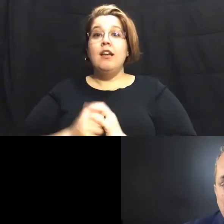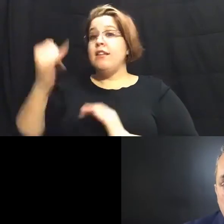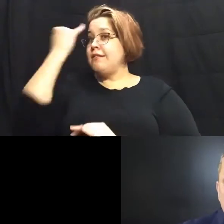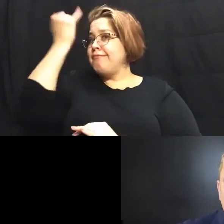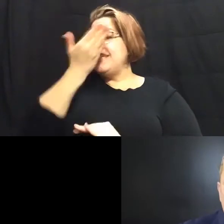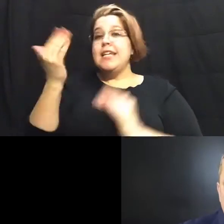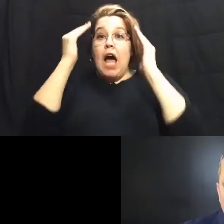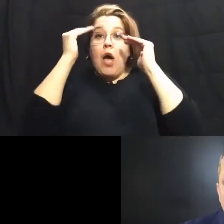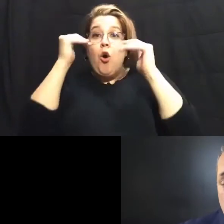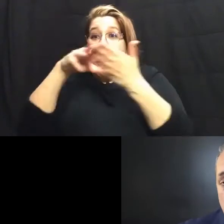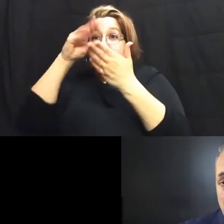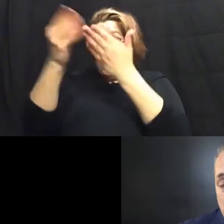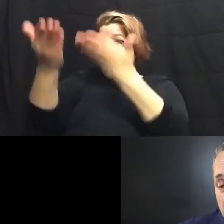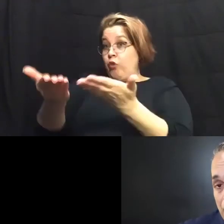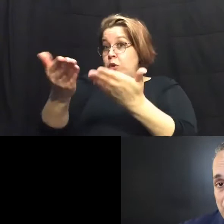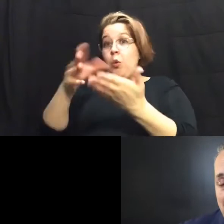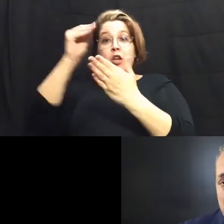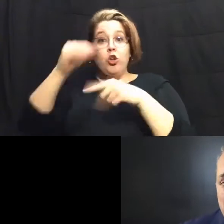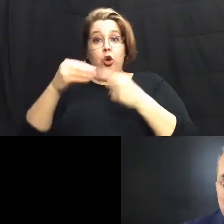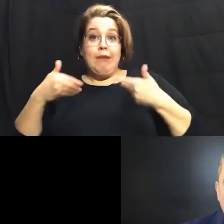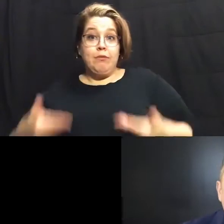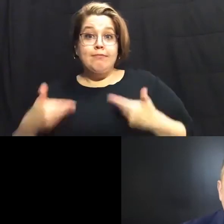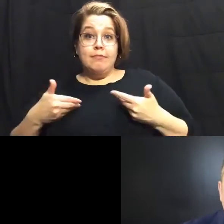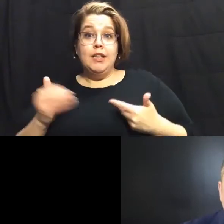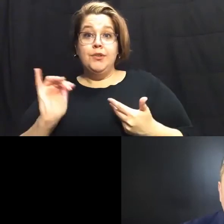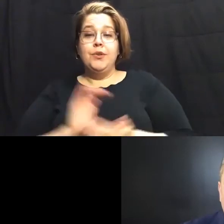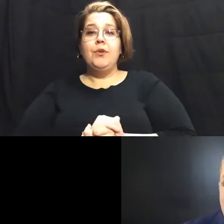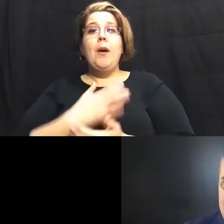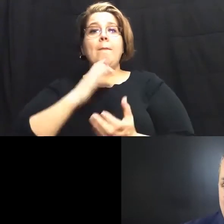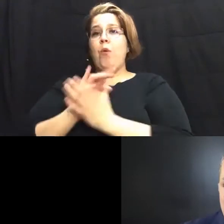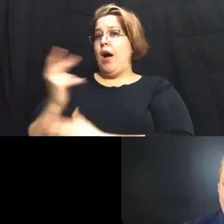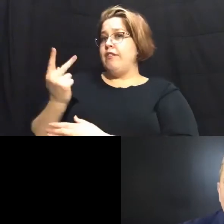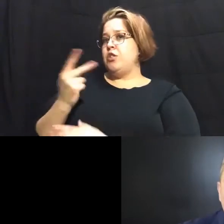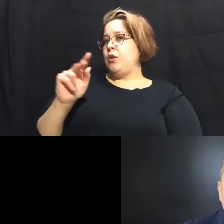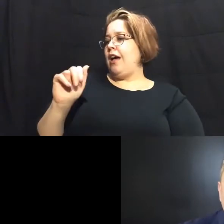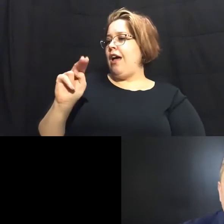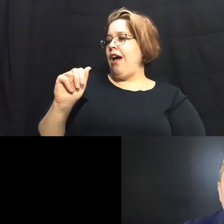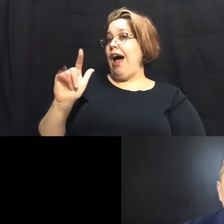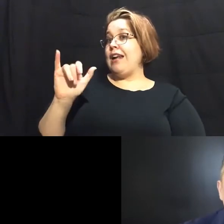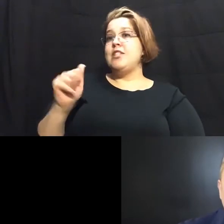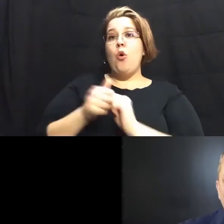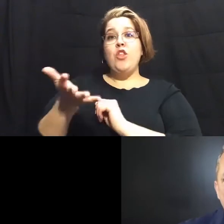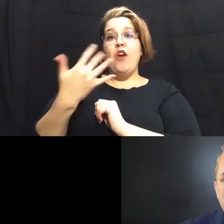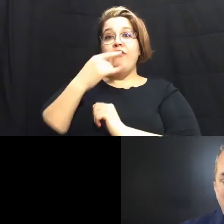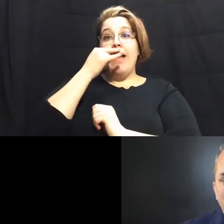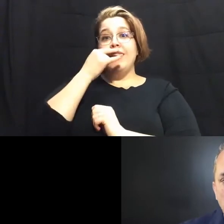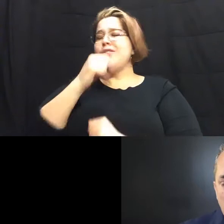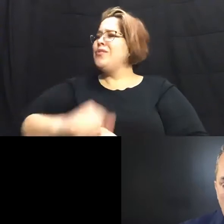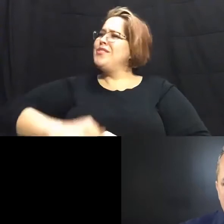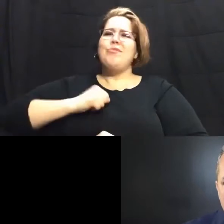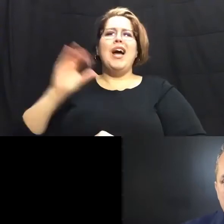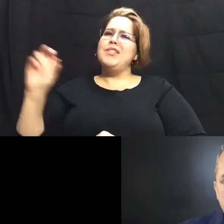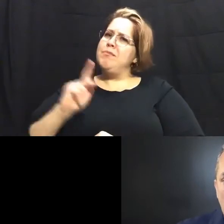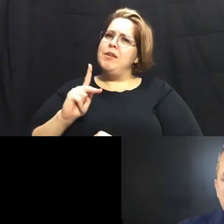i hope i can learn from you tonight you can learn learn a little bit about me and my wife and i on alisa uh with our five children just proud to be back and